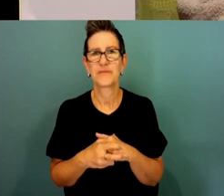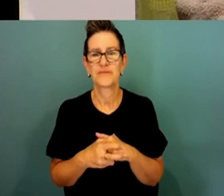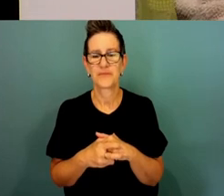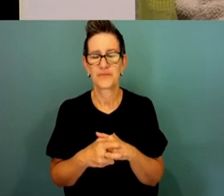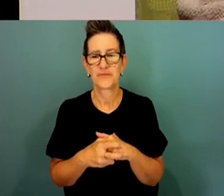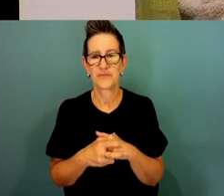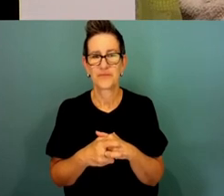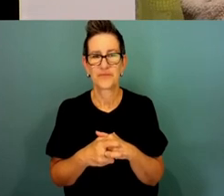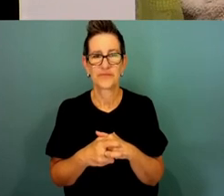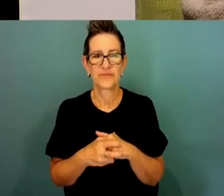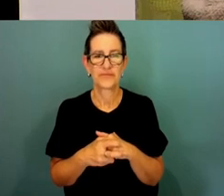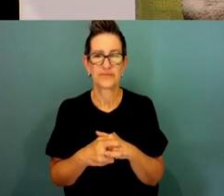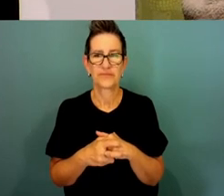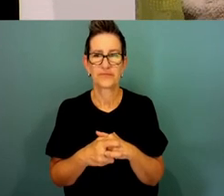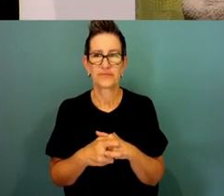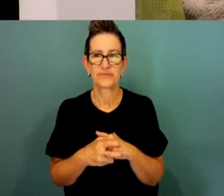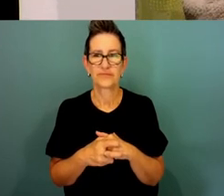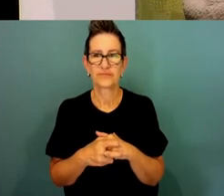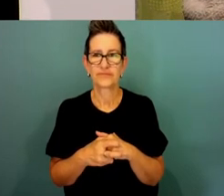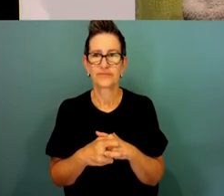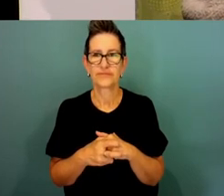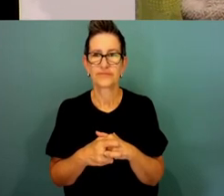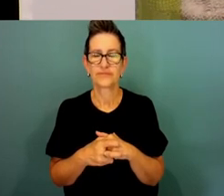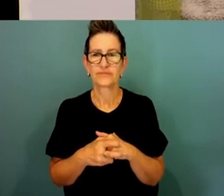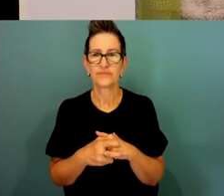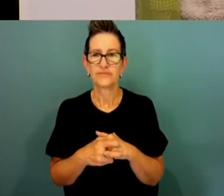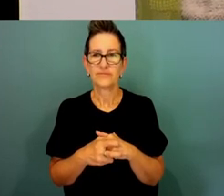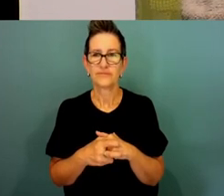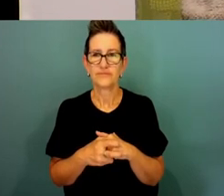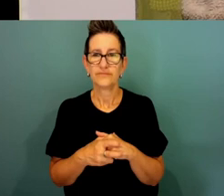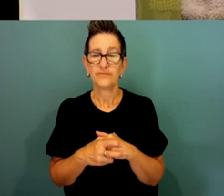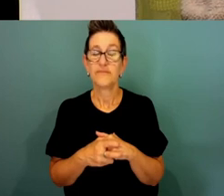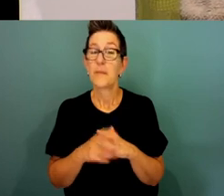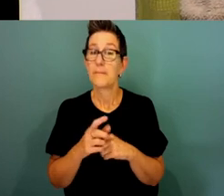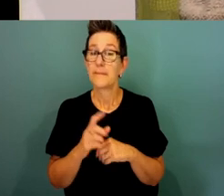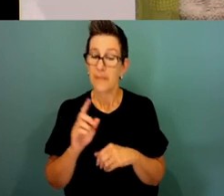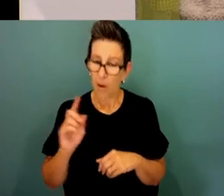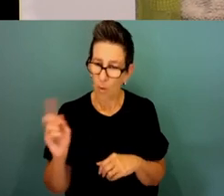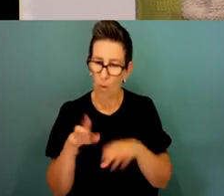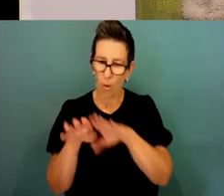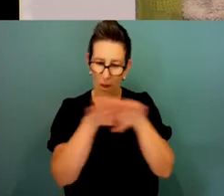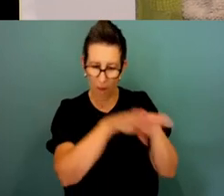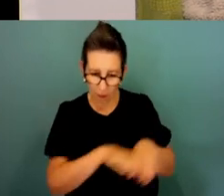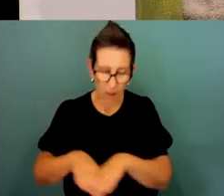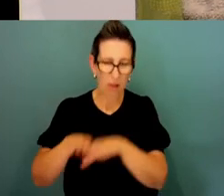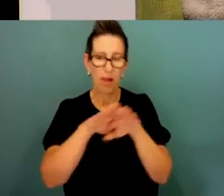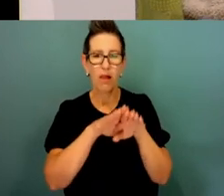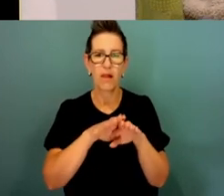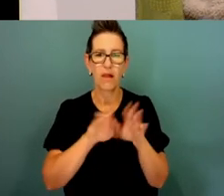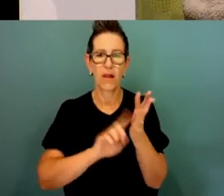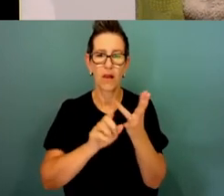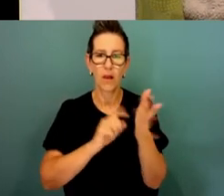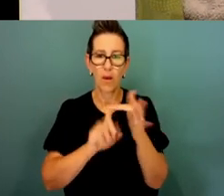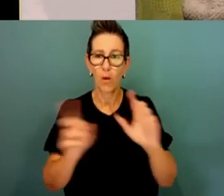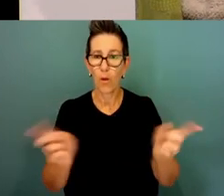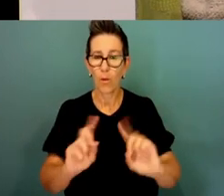One of the things, though, that under the traditional customary law that we all abide by, Australia-wide as Aboriginal people, is a welcome